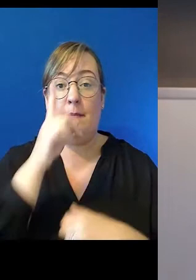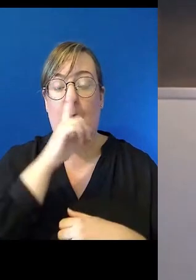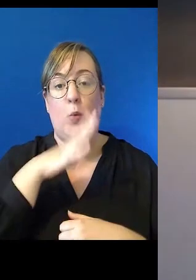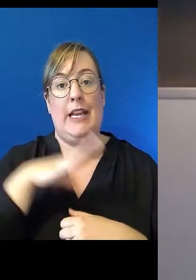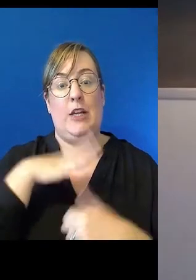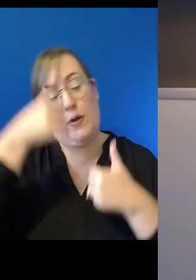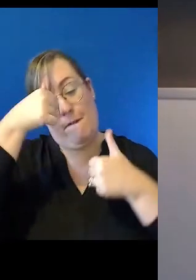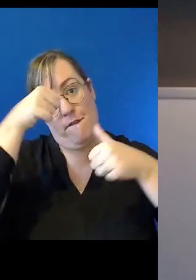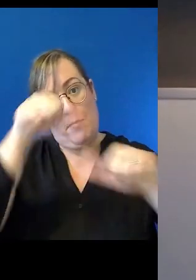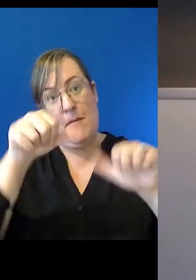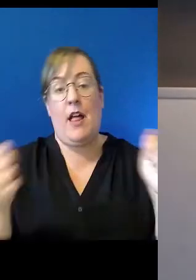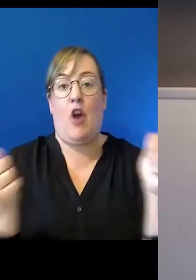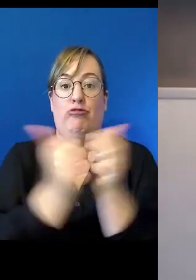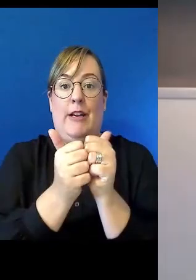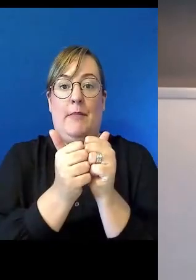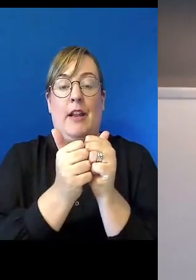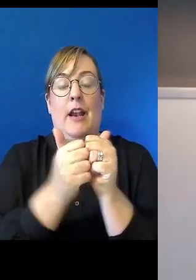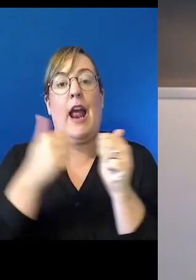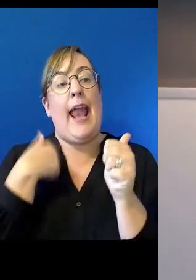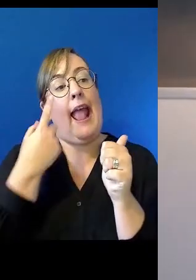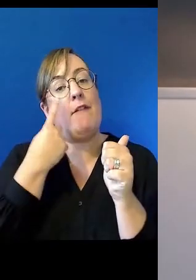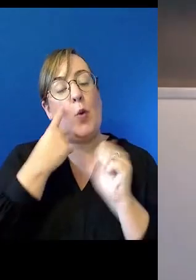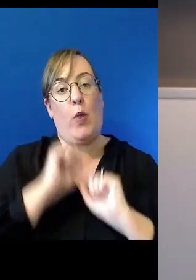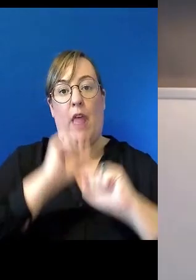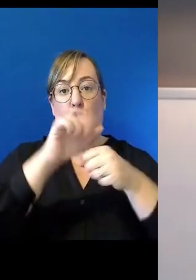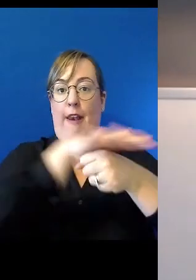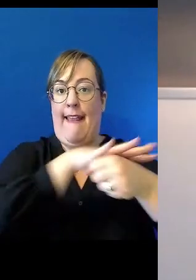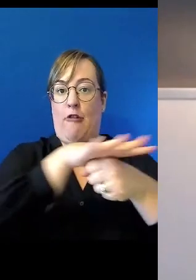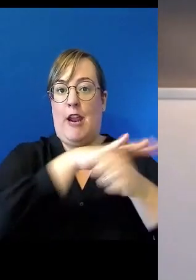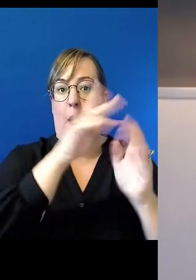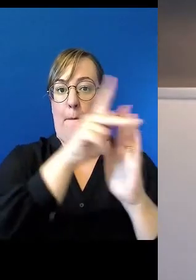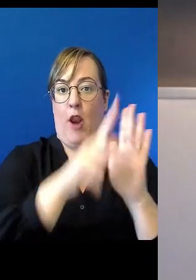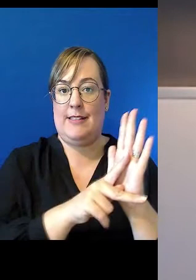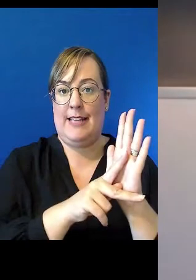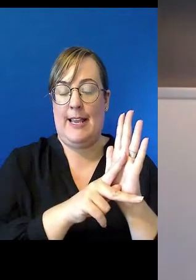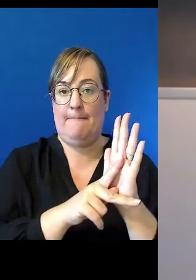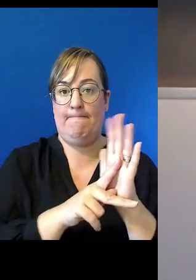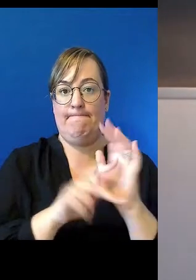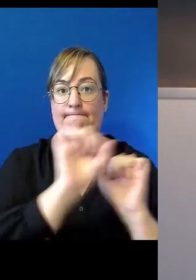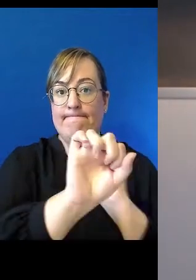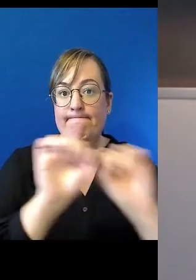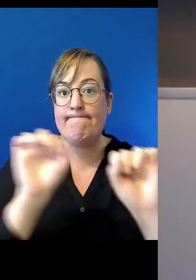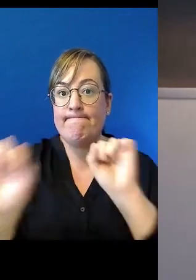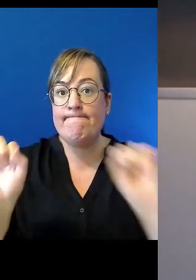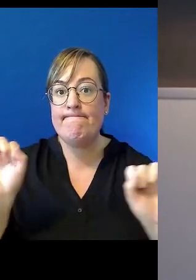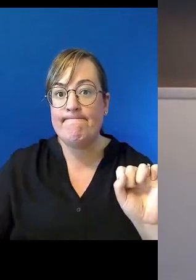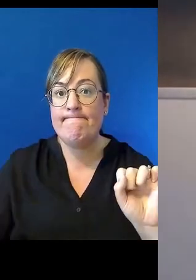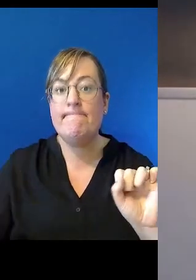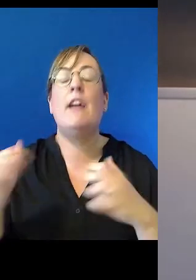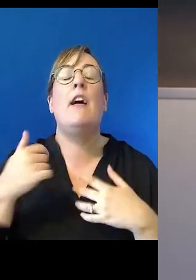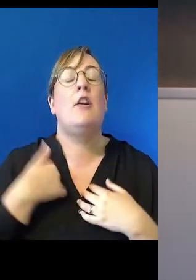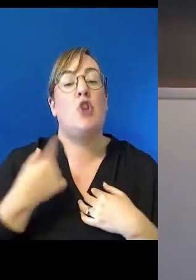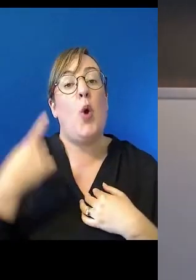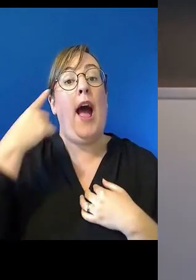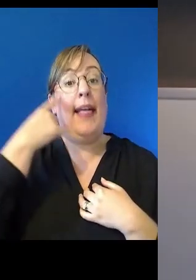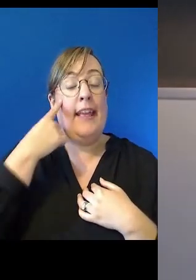apply it in their own areas of policy and practice. So, I think that, you know, we've laid